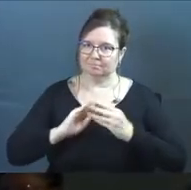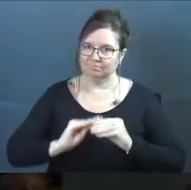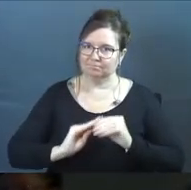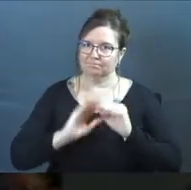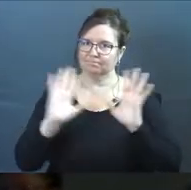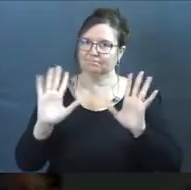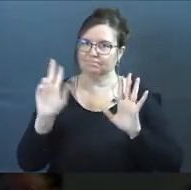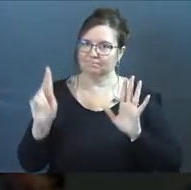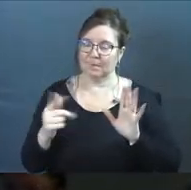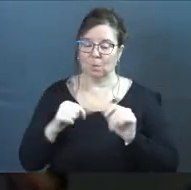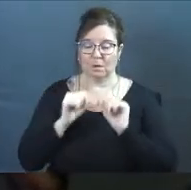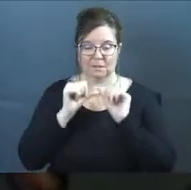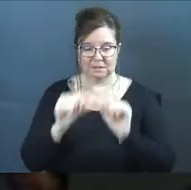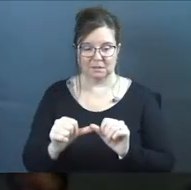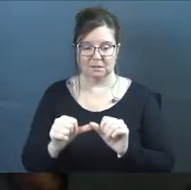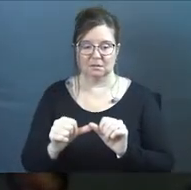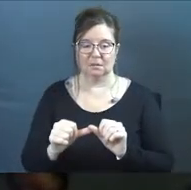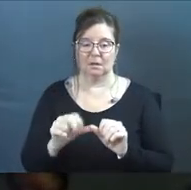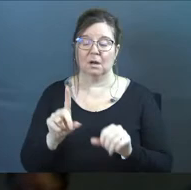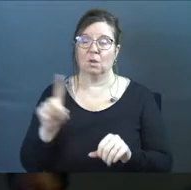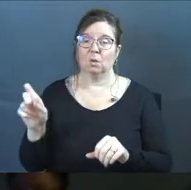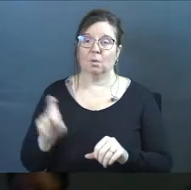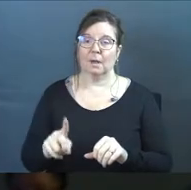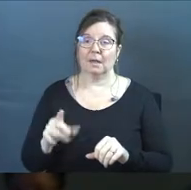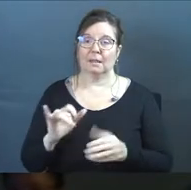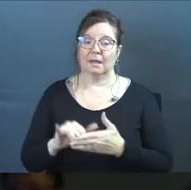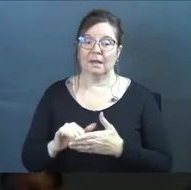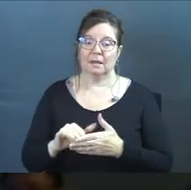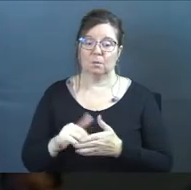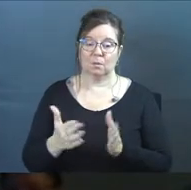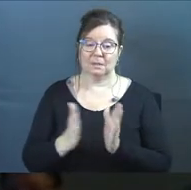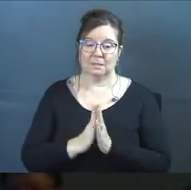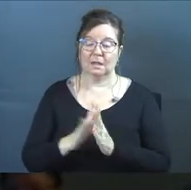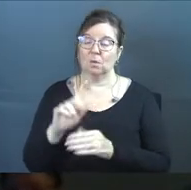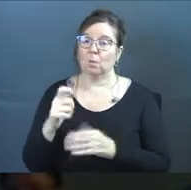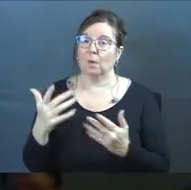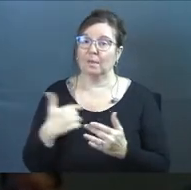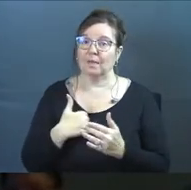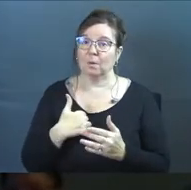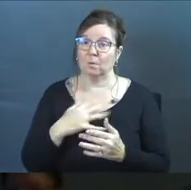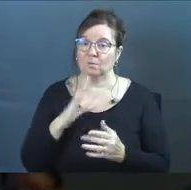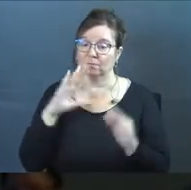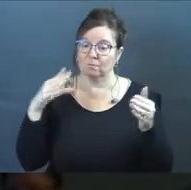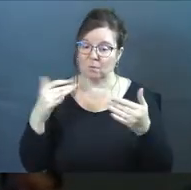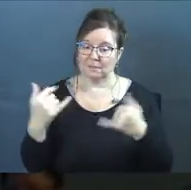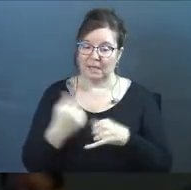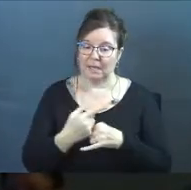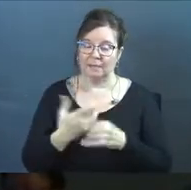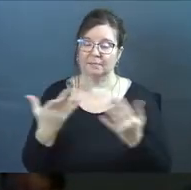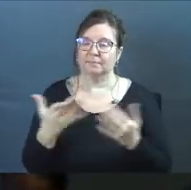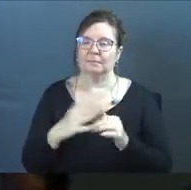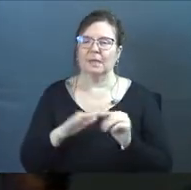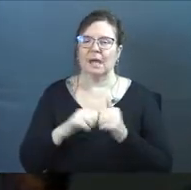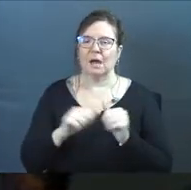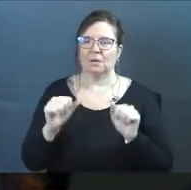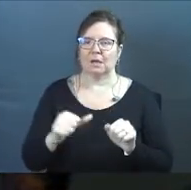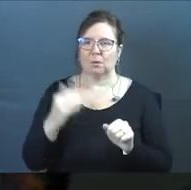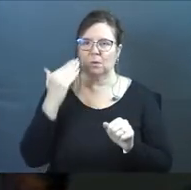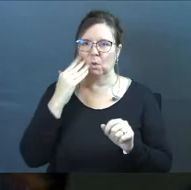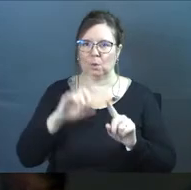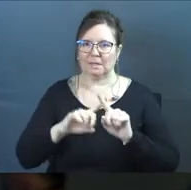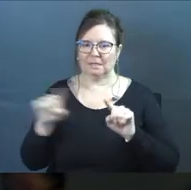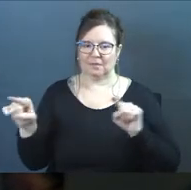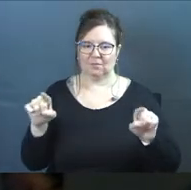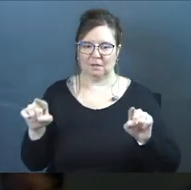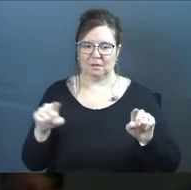may have. And we're going to continue. And a question that was asked, and the question that we're tackling today is this, how can we tell a